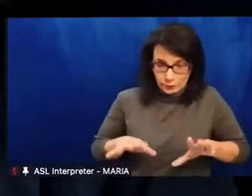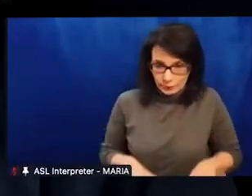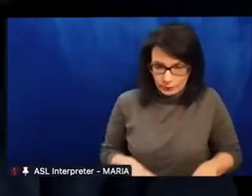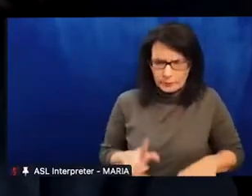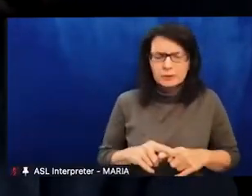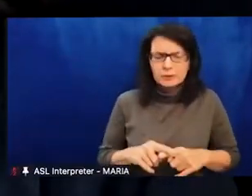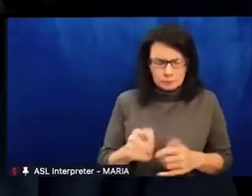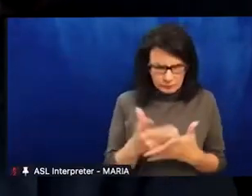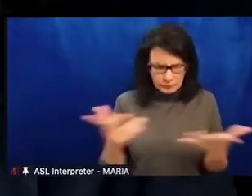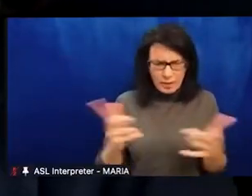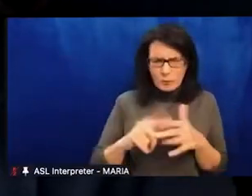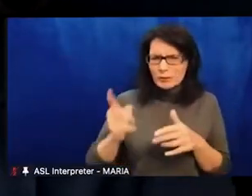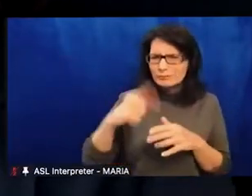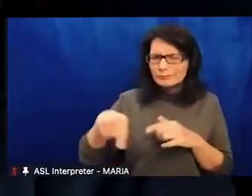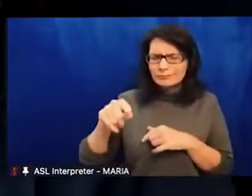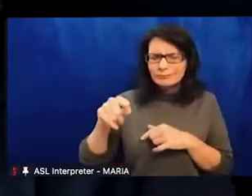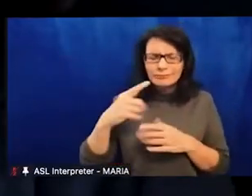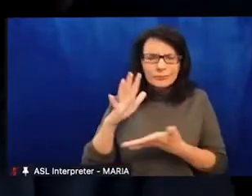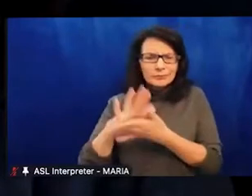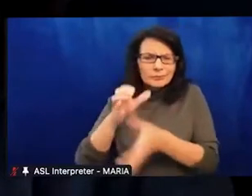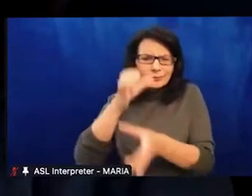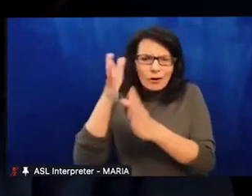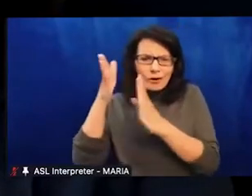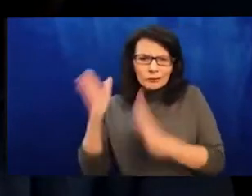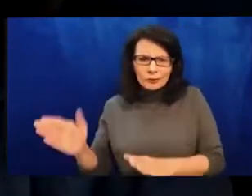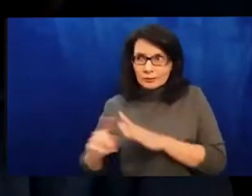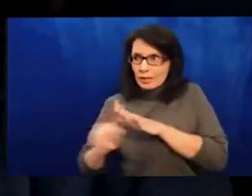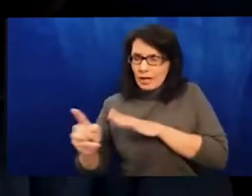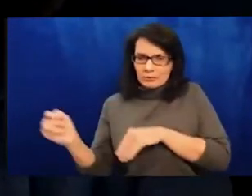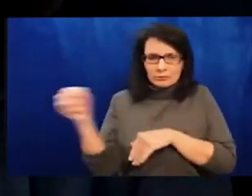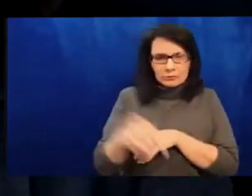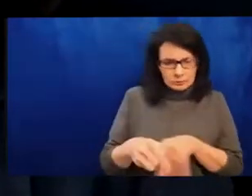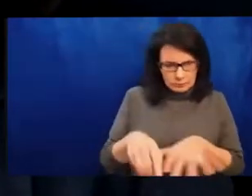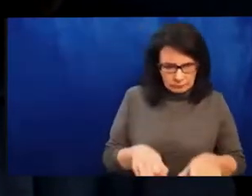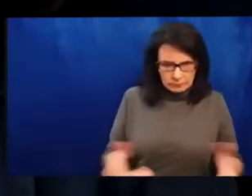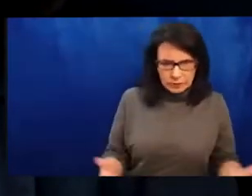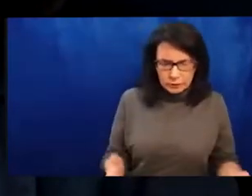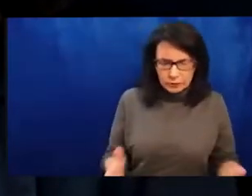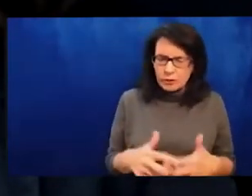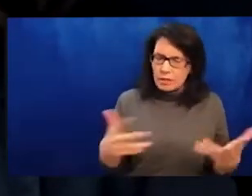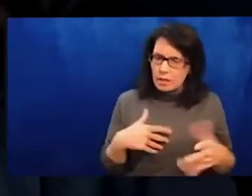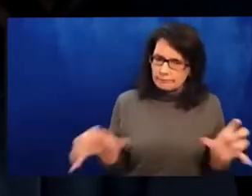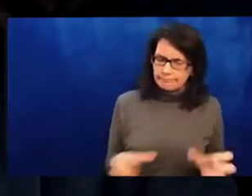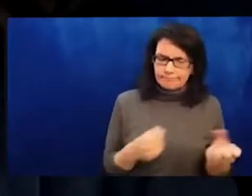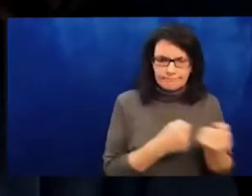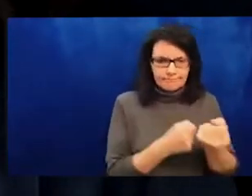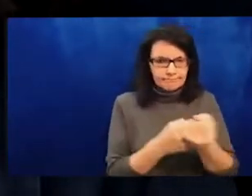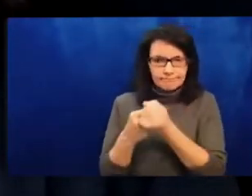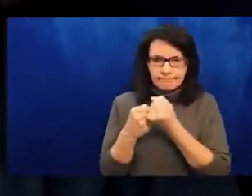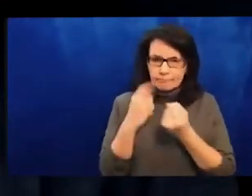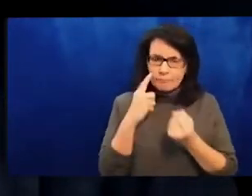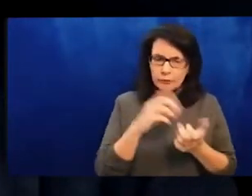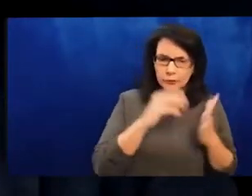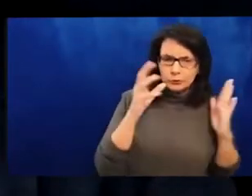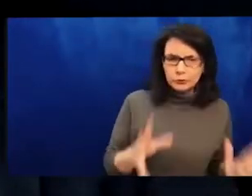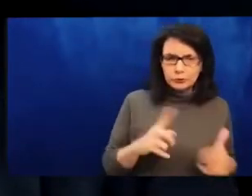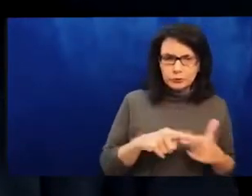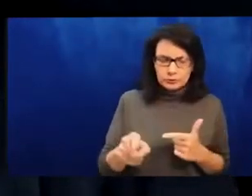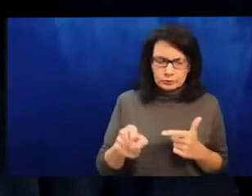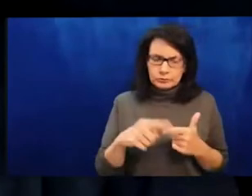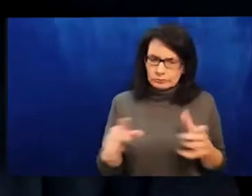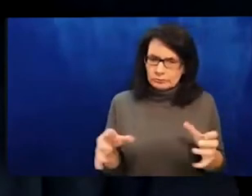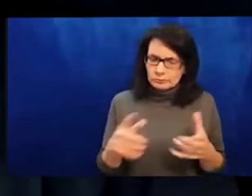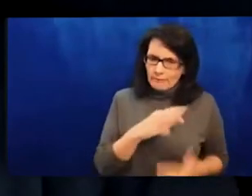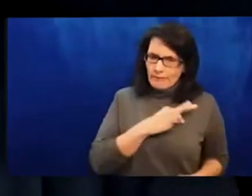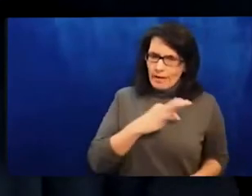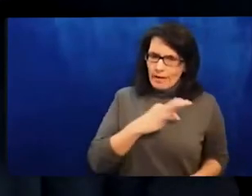today and we'll share this with all of you and registered participants following it. At our academic home, the new school whose history has a